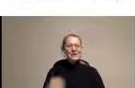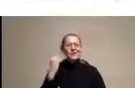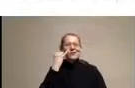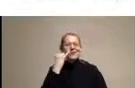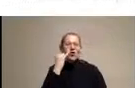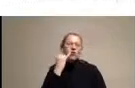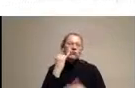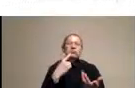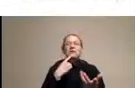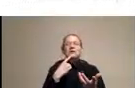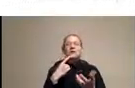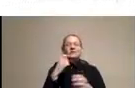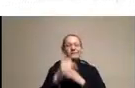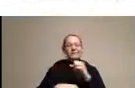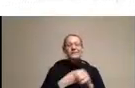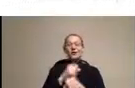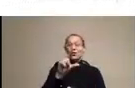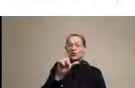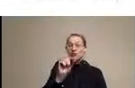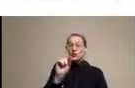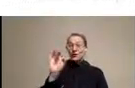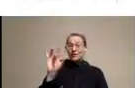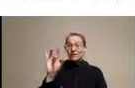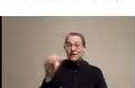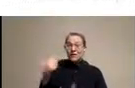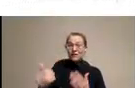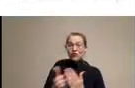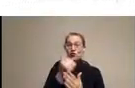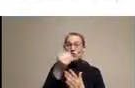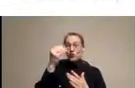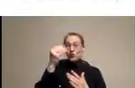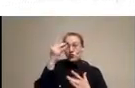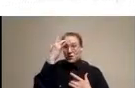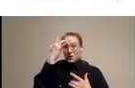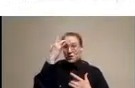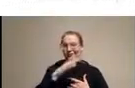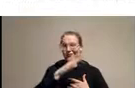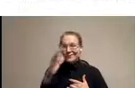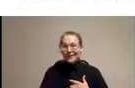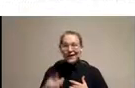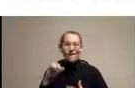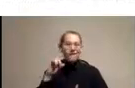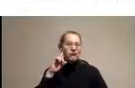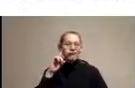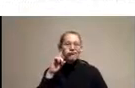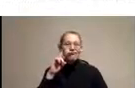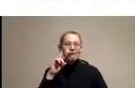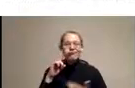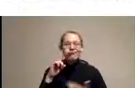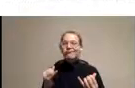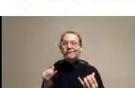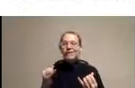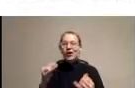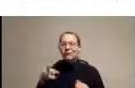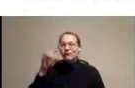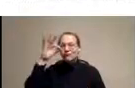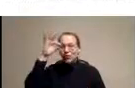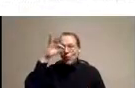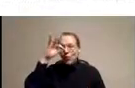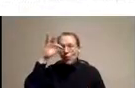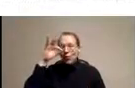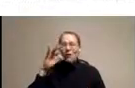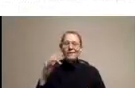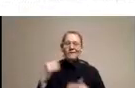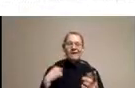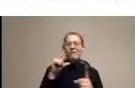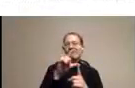just to give it a couple of years off – there's going to be a new disease that you've never heard of right now that is called with some combination of letters that you haven't heard of them